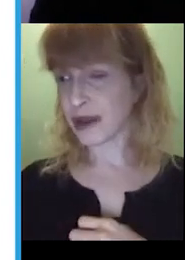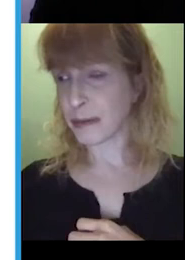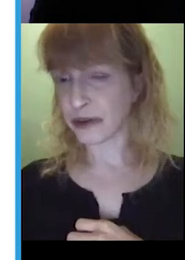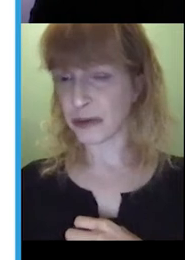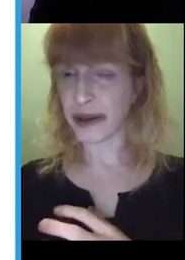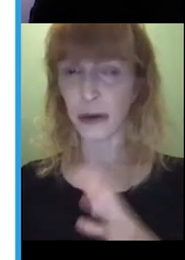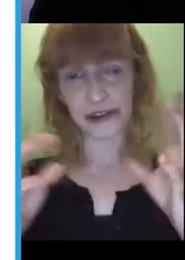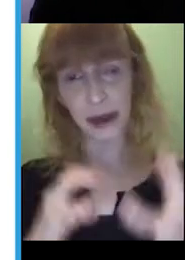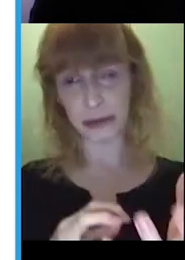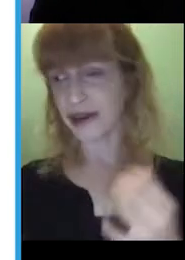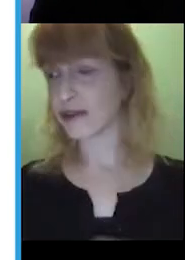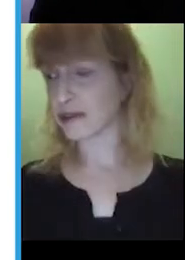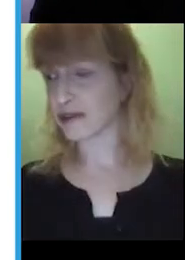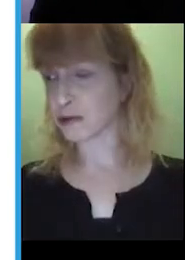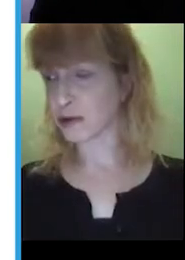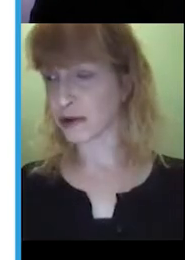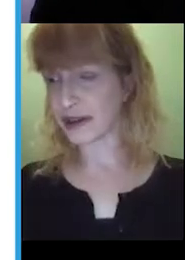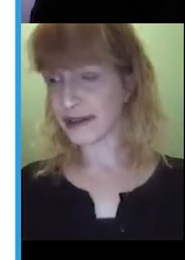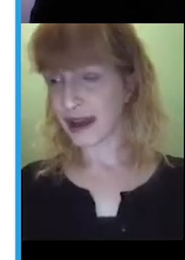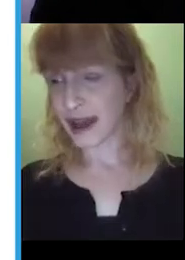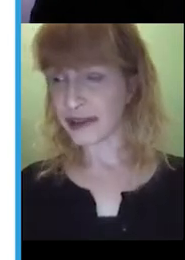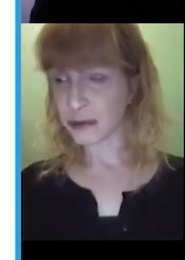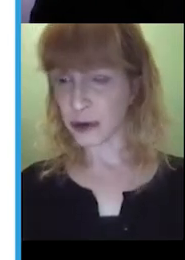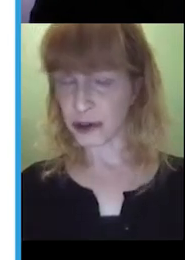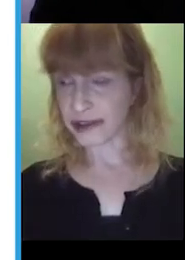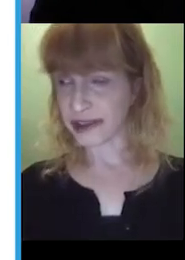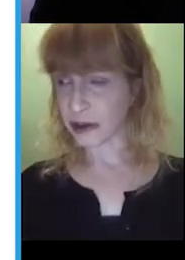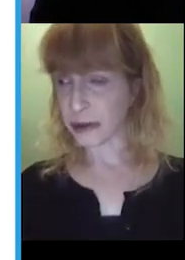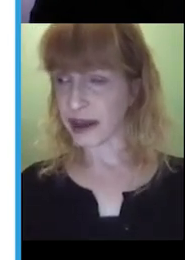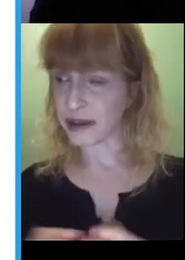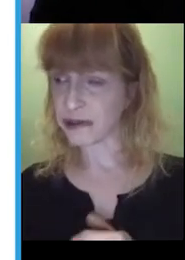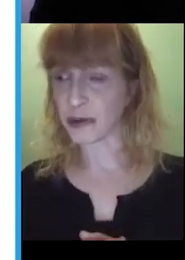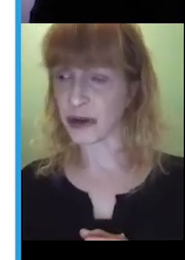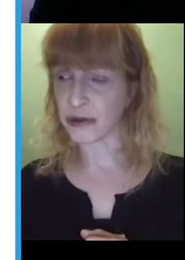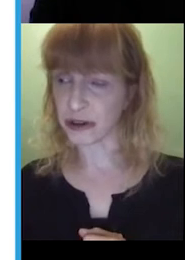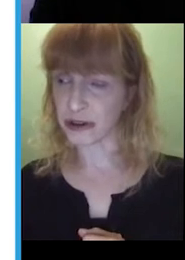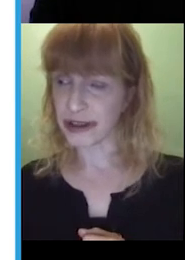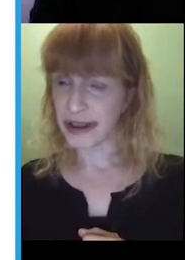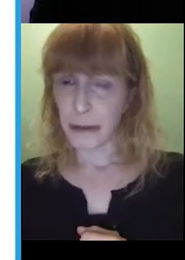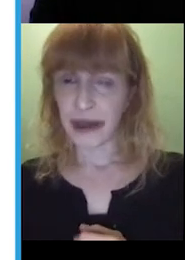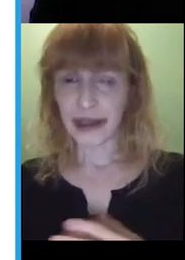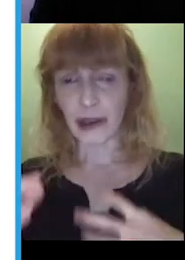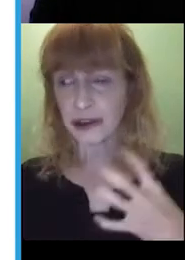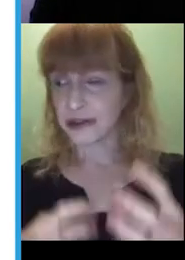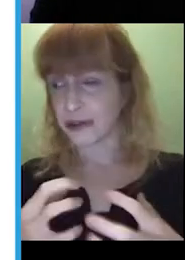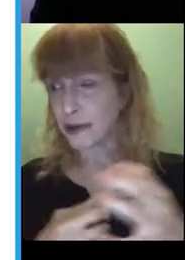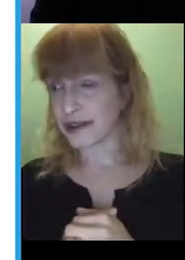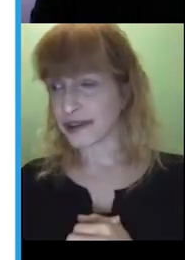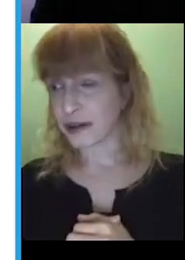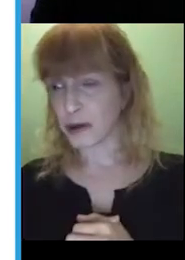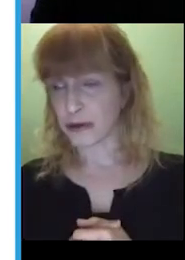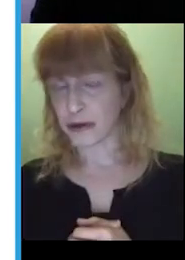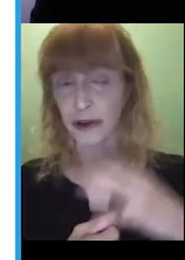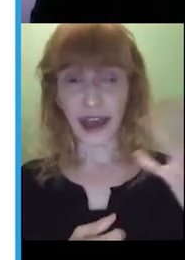possible, both about what's happening in the story and what you can see on the page as well. So, making lots of